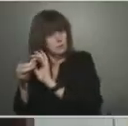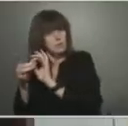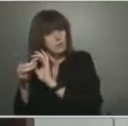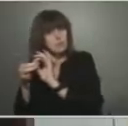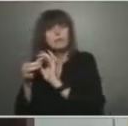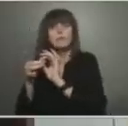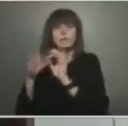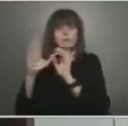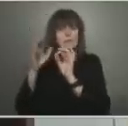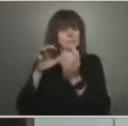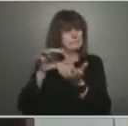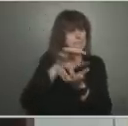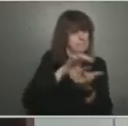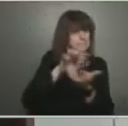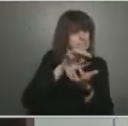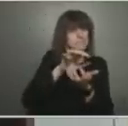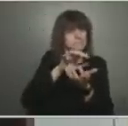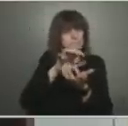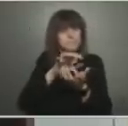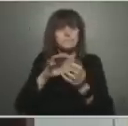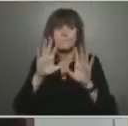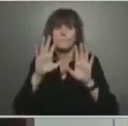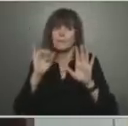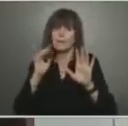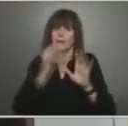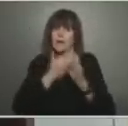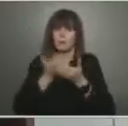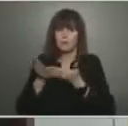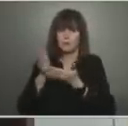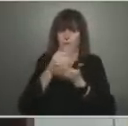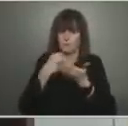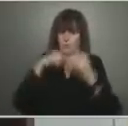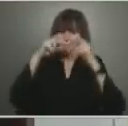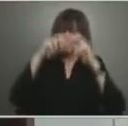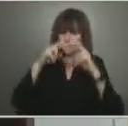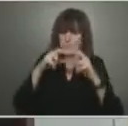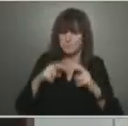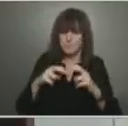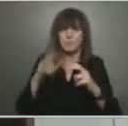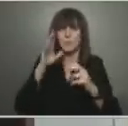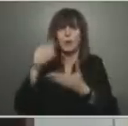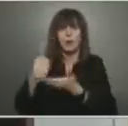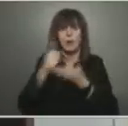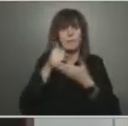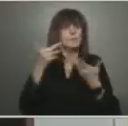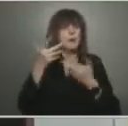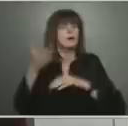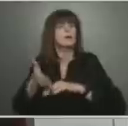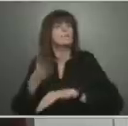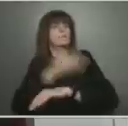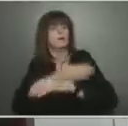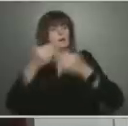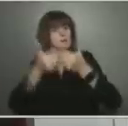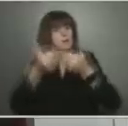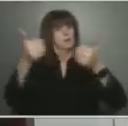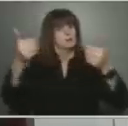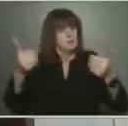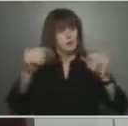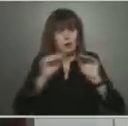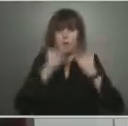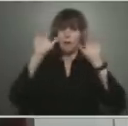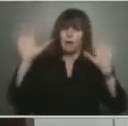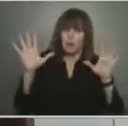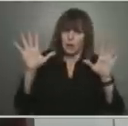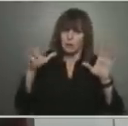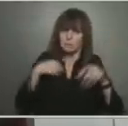assurance on the level of quality. So, I would thank you for the question. We're working on this, but I don't have